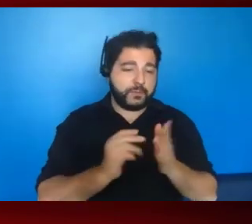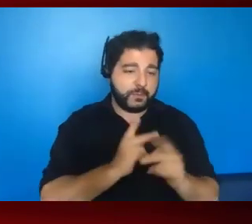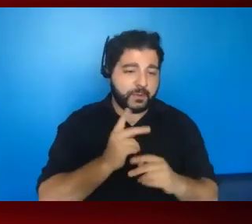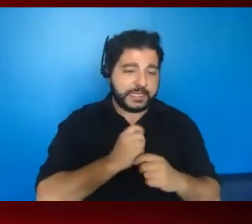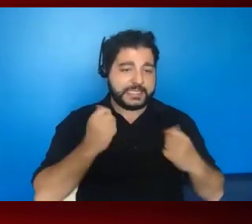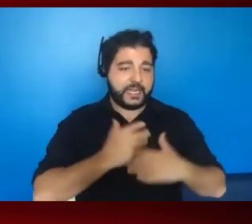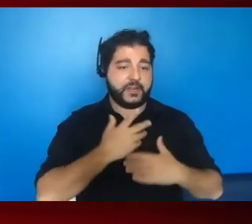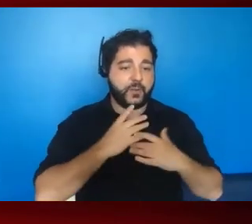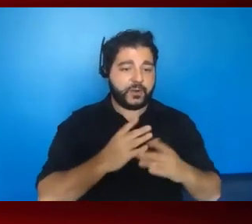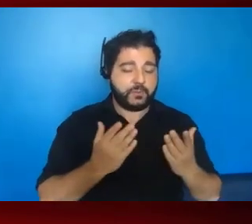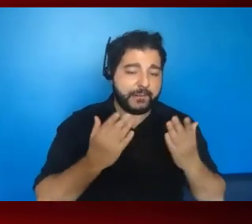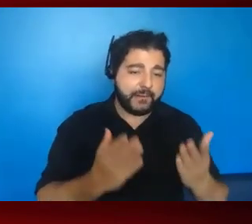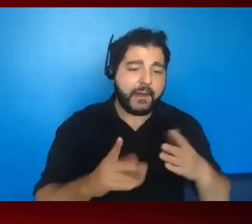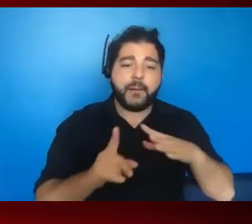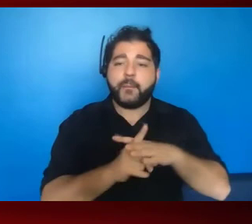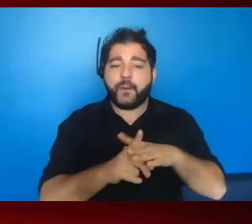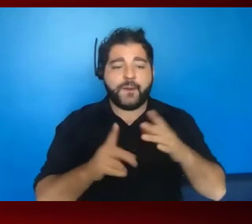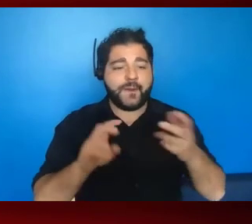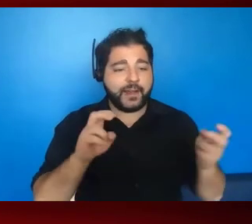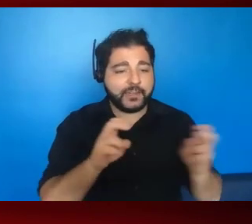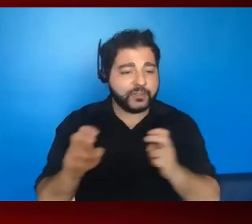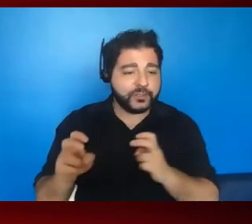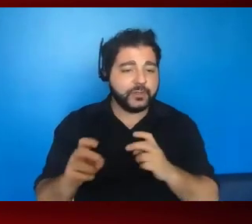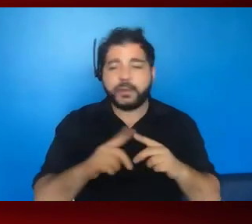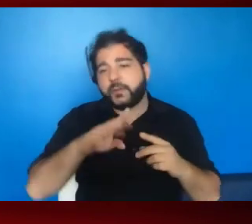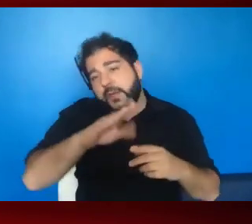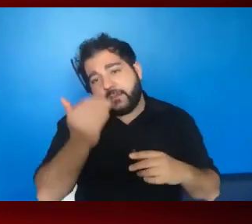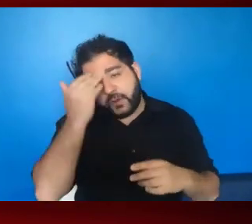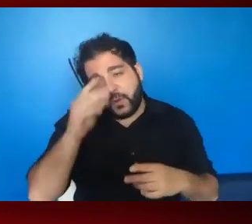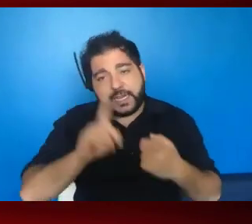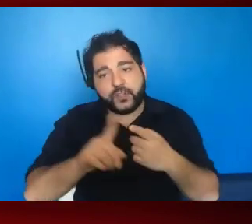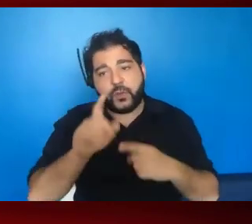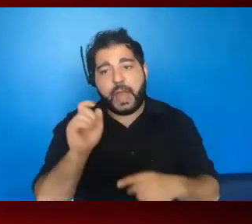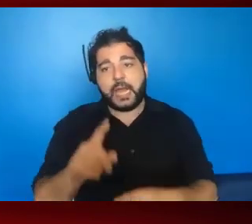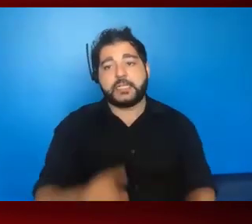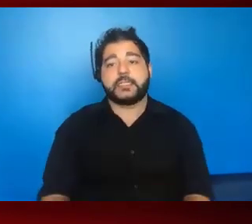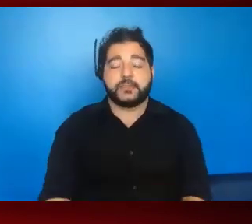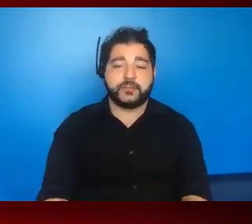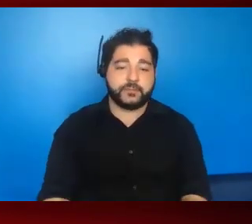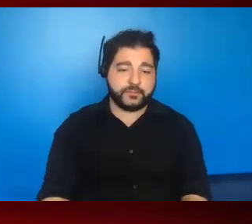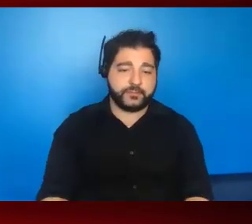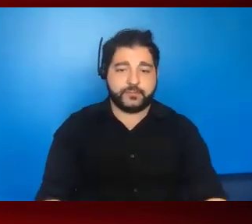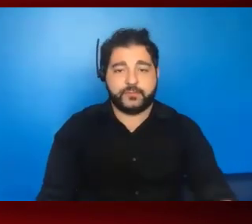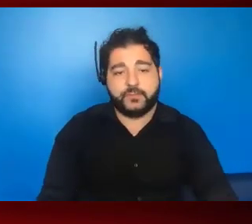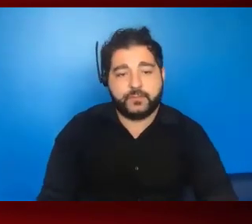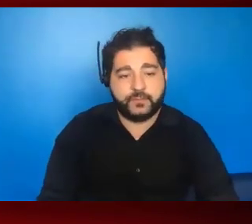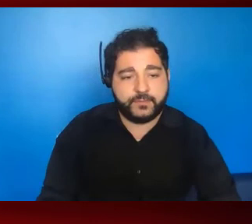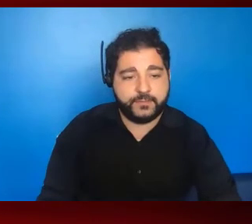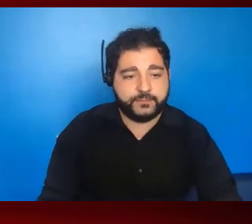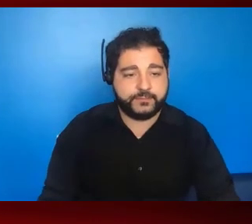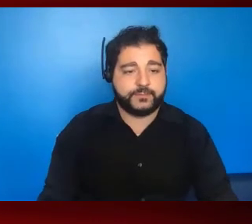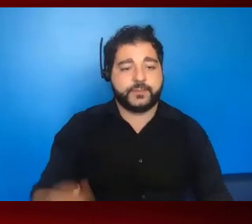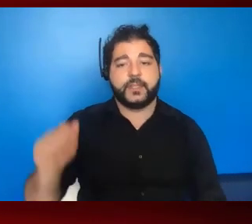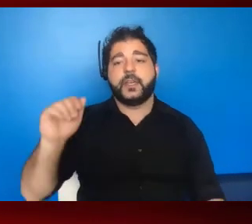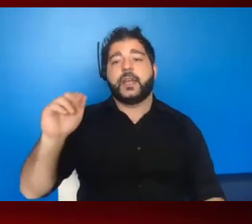bring it up or they're like, oh, this isn't going to get fixed, but you never know unless you ask. Yeah. Angel Soto said in the chat,